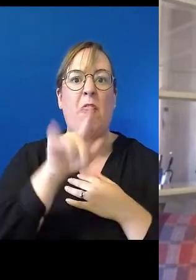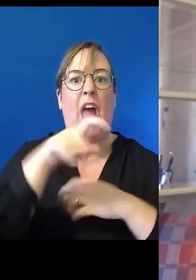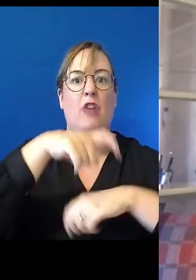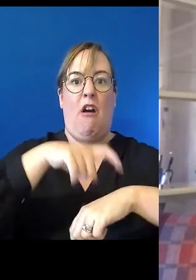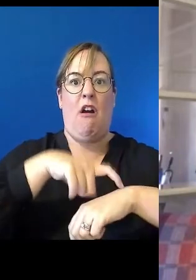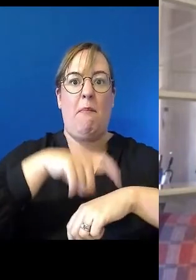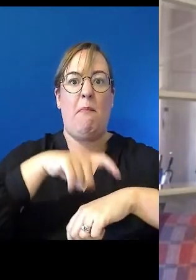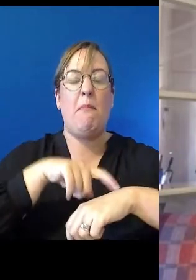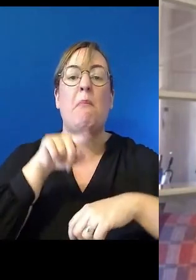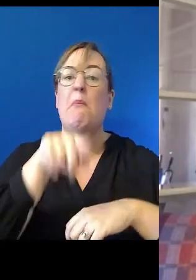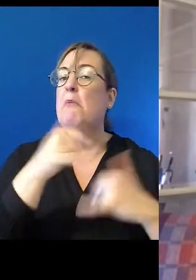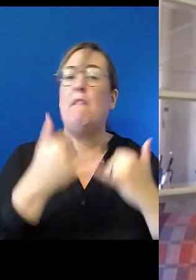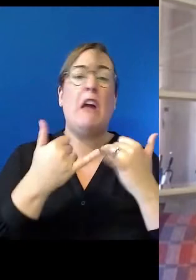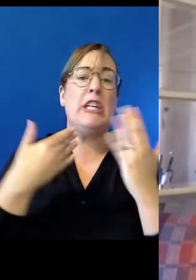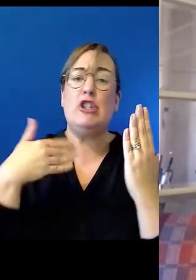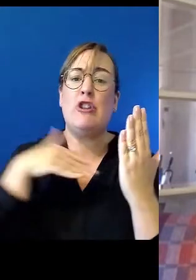was also very challenging.